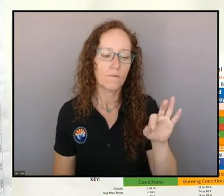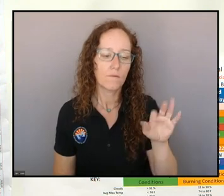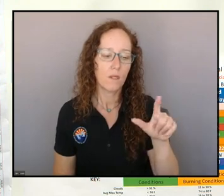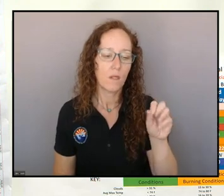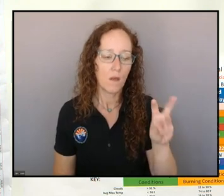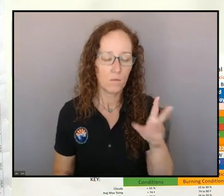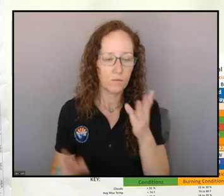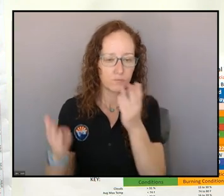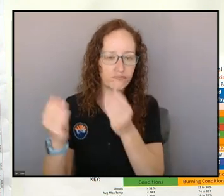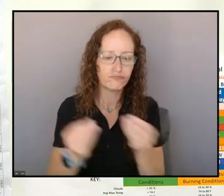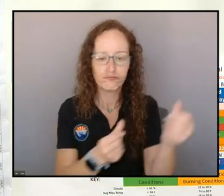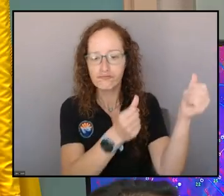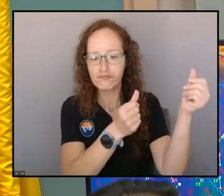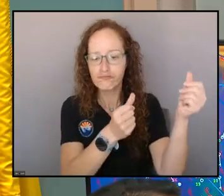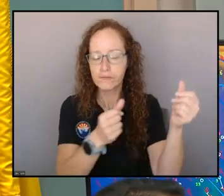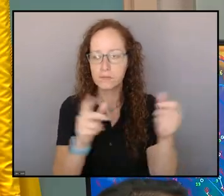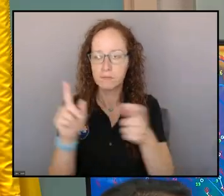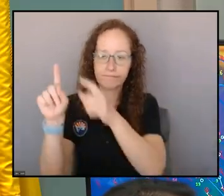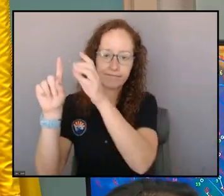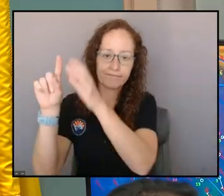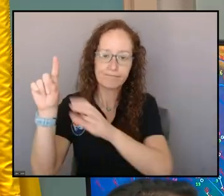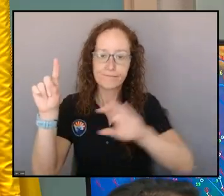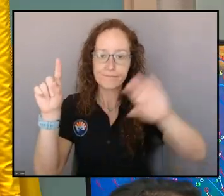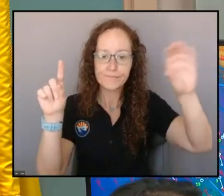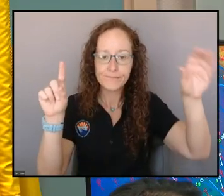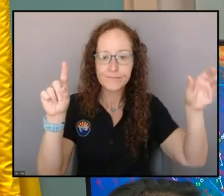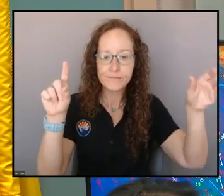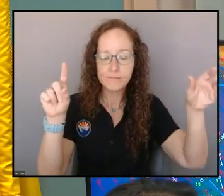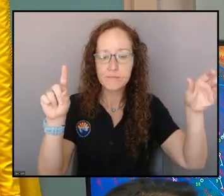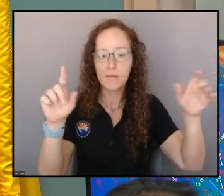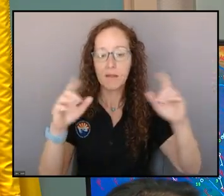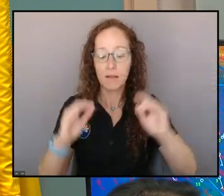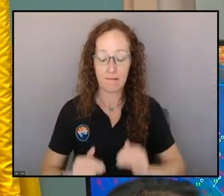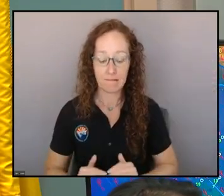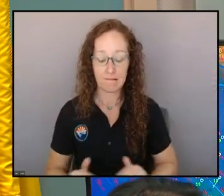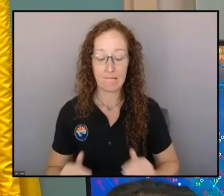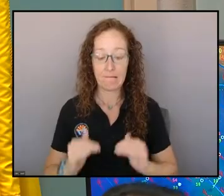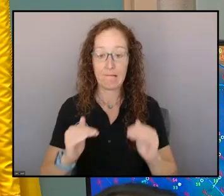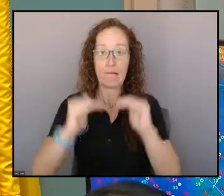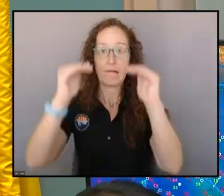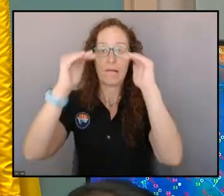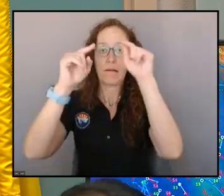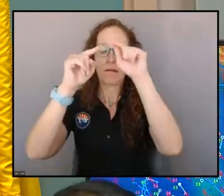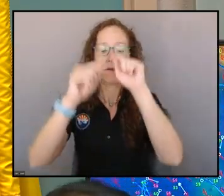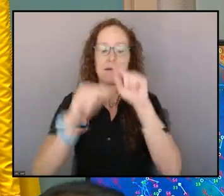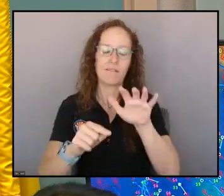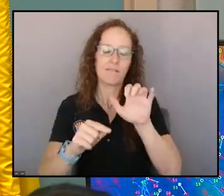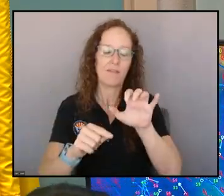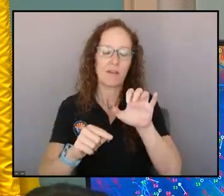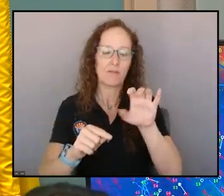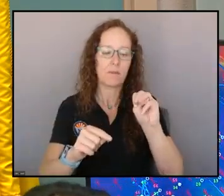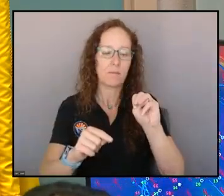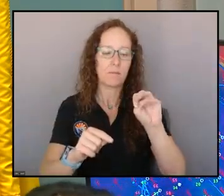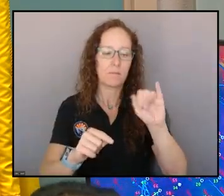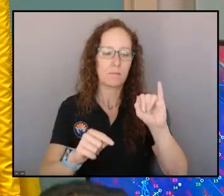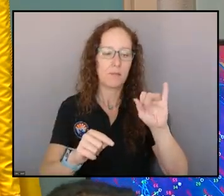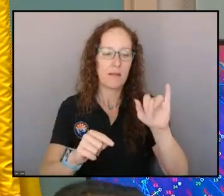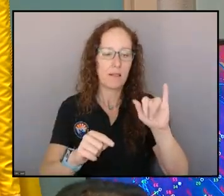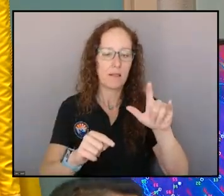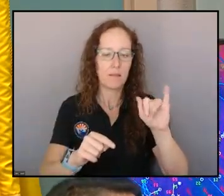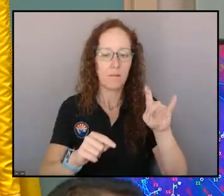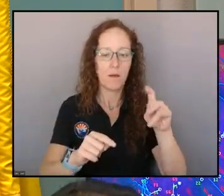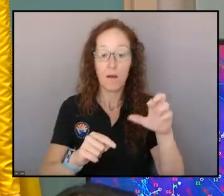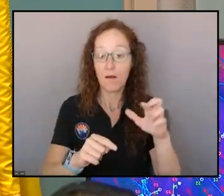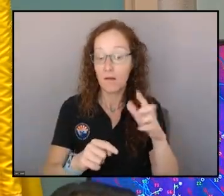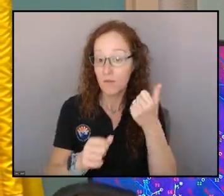It's still pretty brisk up there. So, this would be at 500 millibars. Remember your atmospheric nacho theory. That's your beam layer,